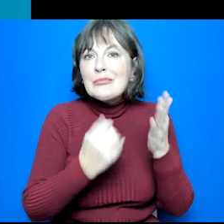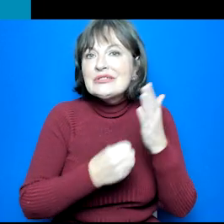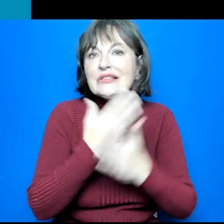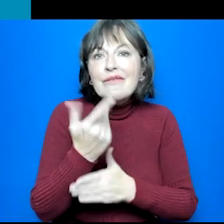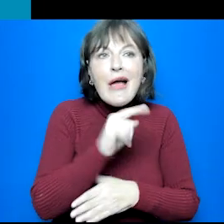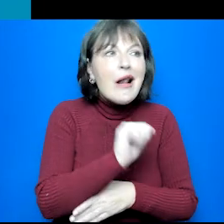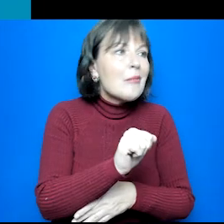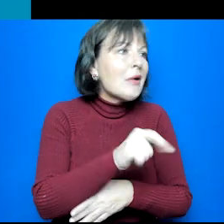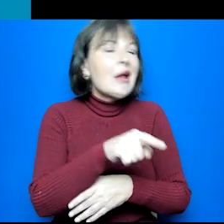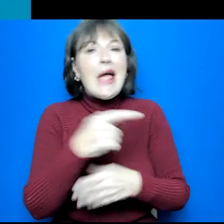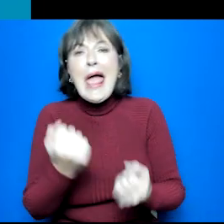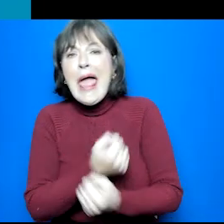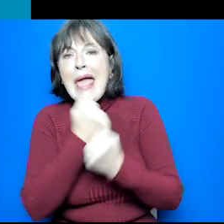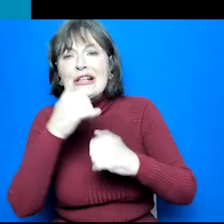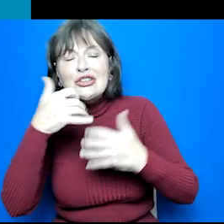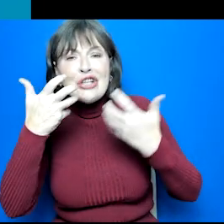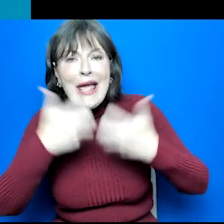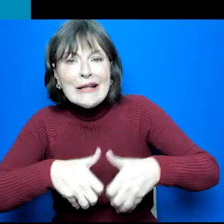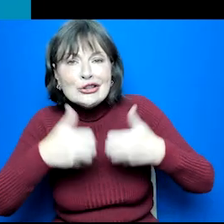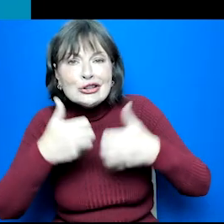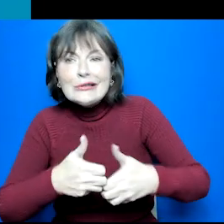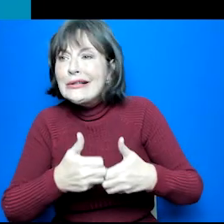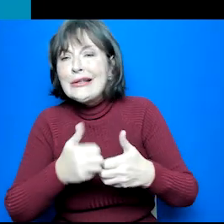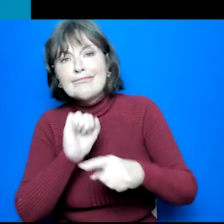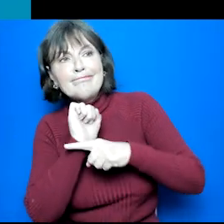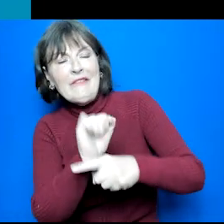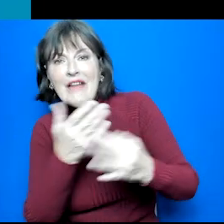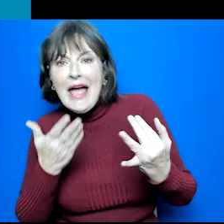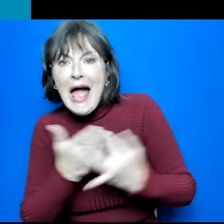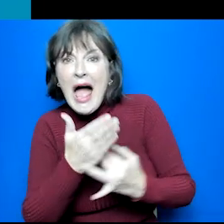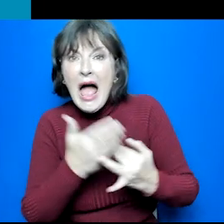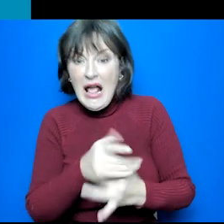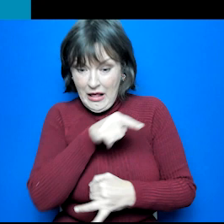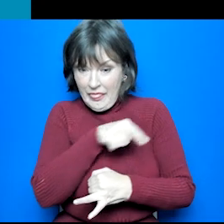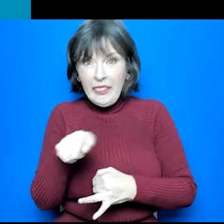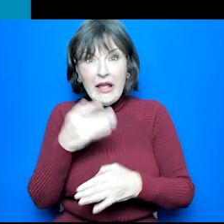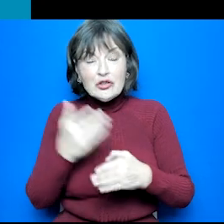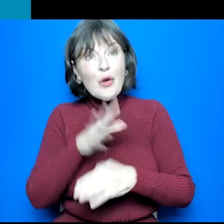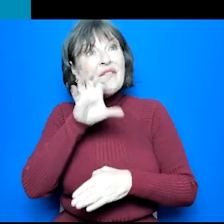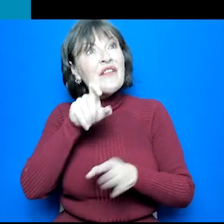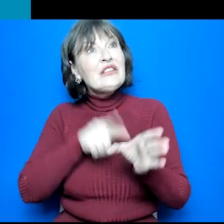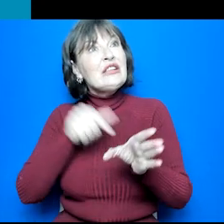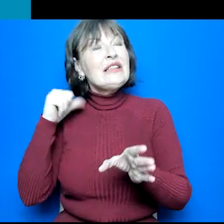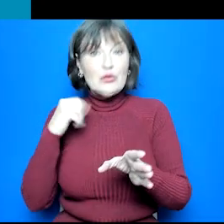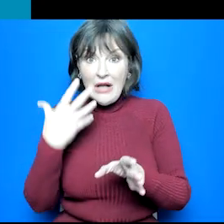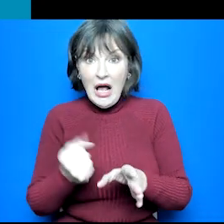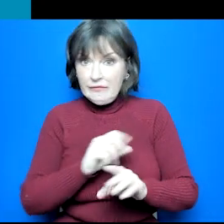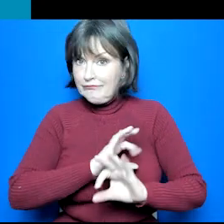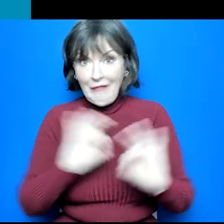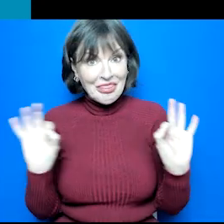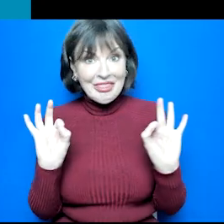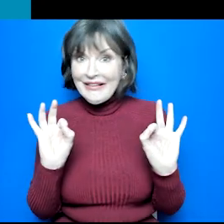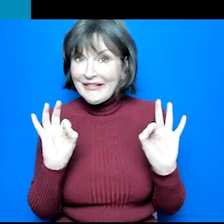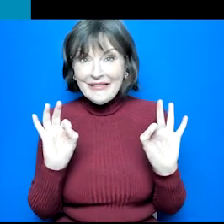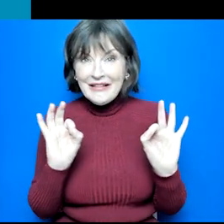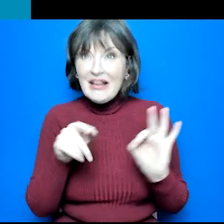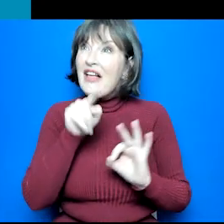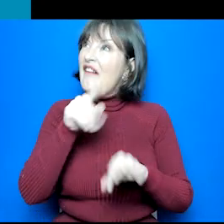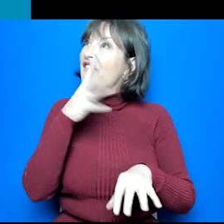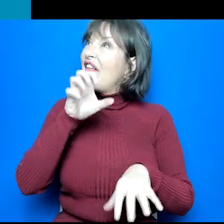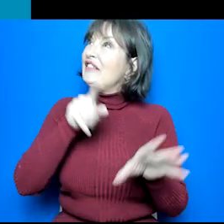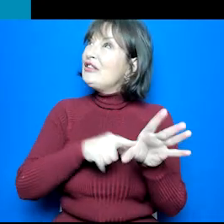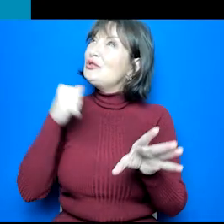energy engineer are all jobs that didn't even exist 15 years ago. These are jobs that you couldn't have planned for making your own option choices.